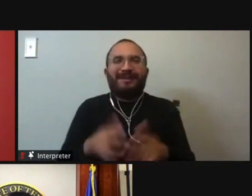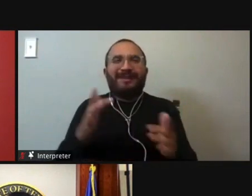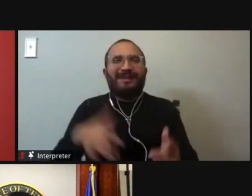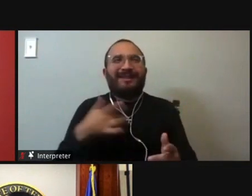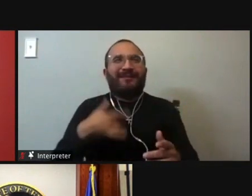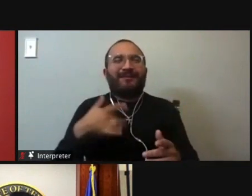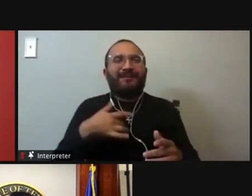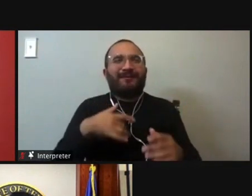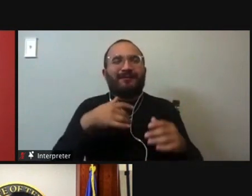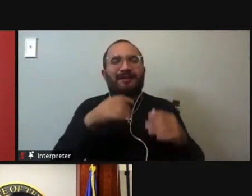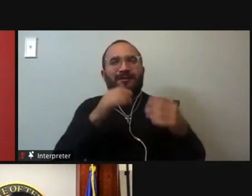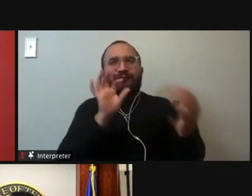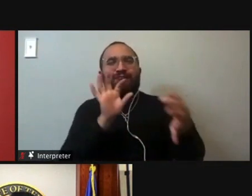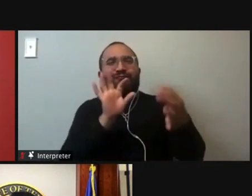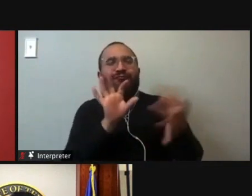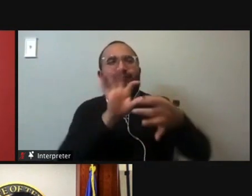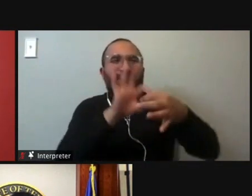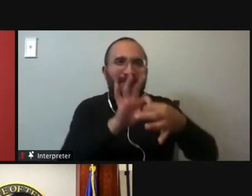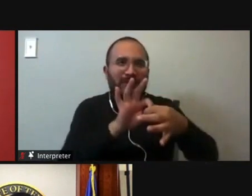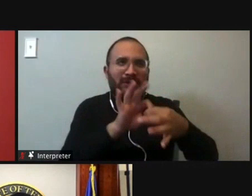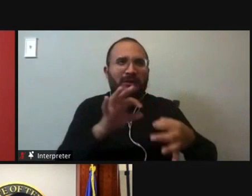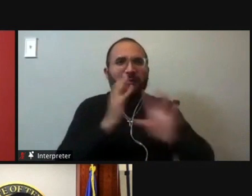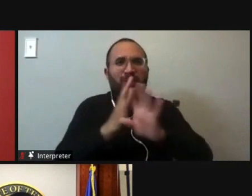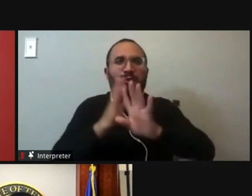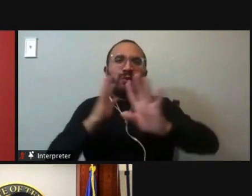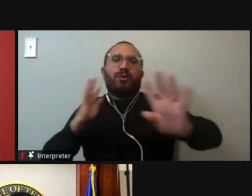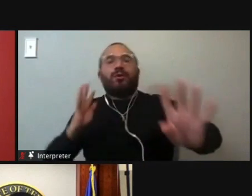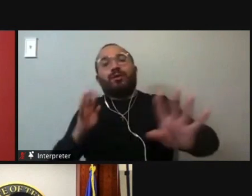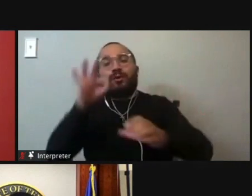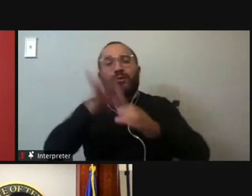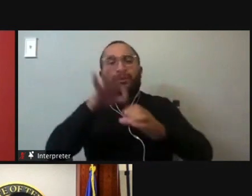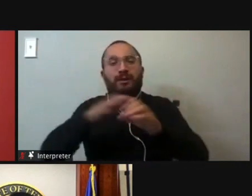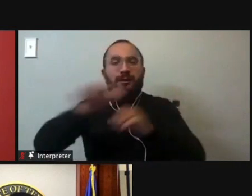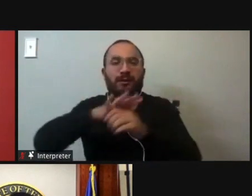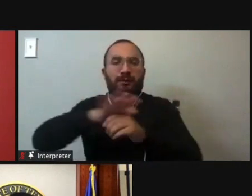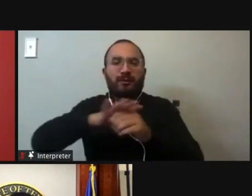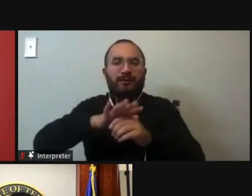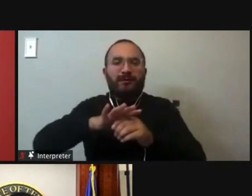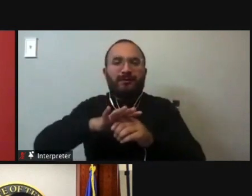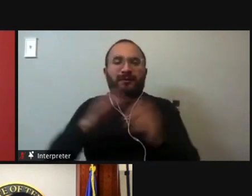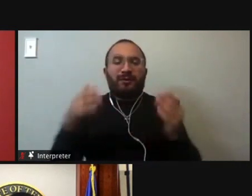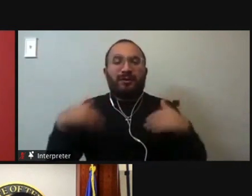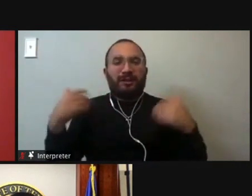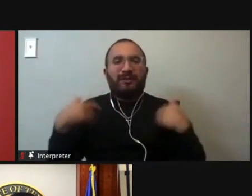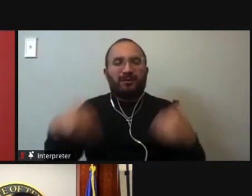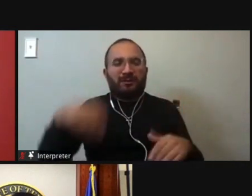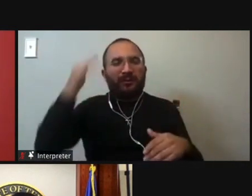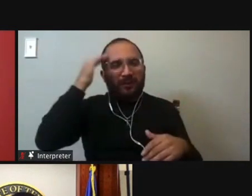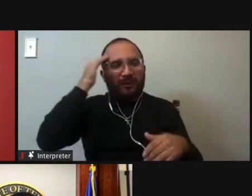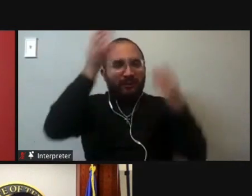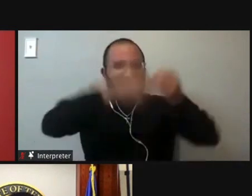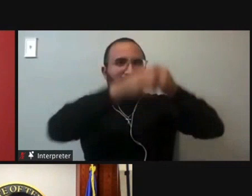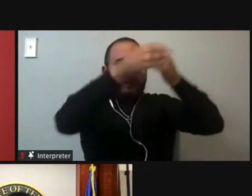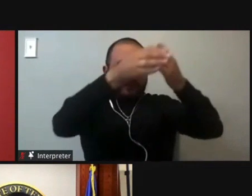to stand in line at a poll. It found that youth are informed, they're watching